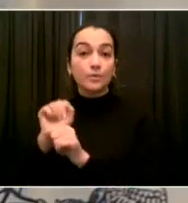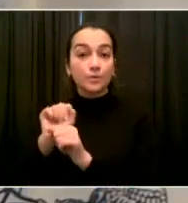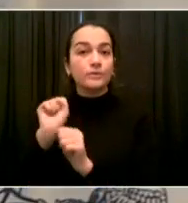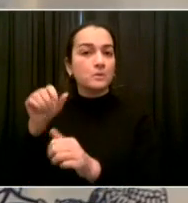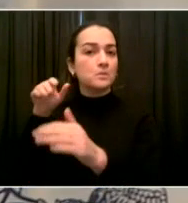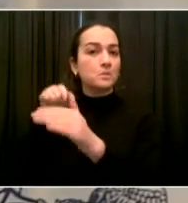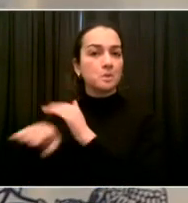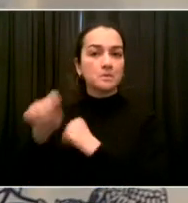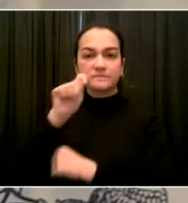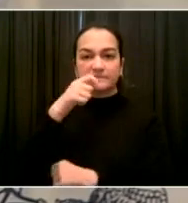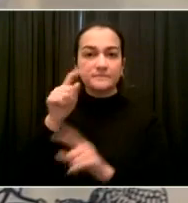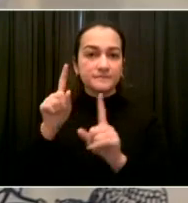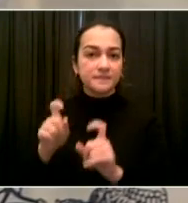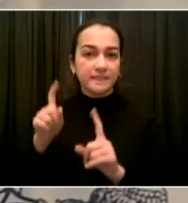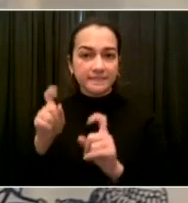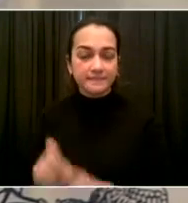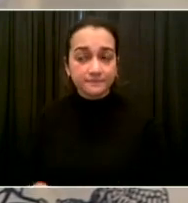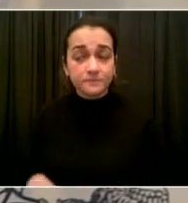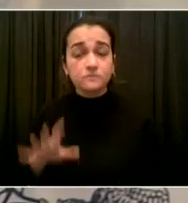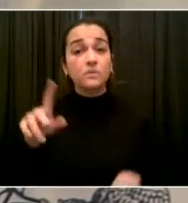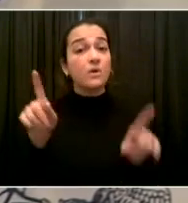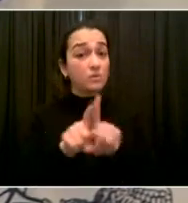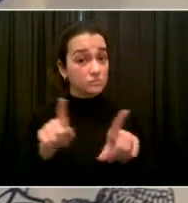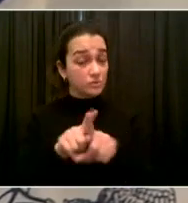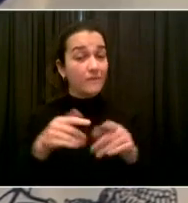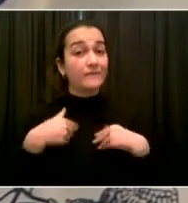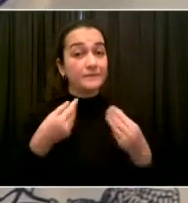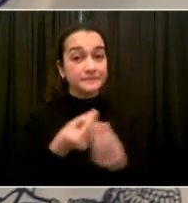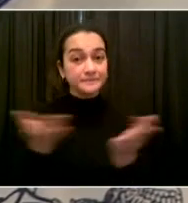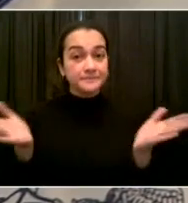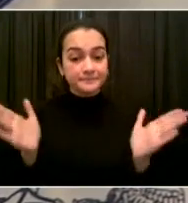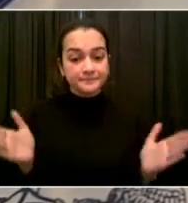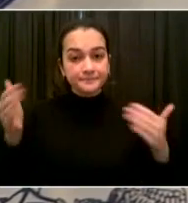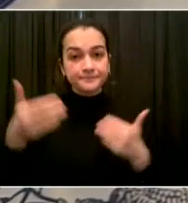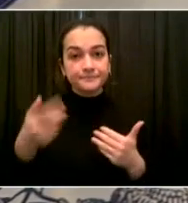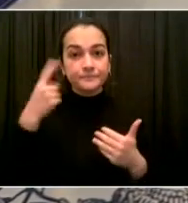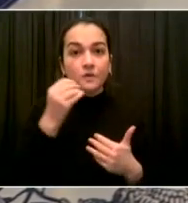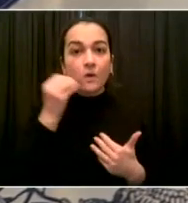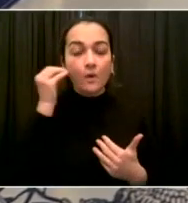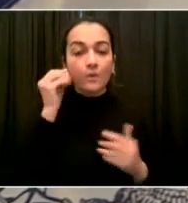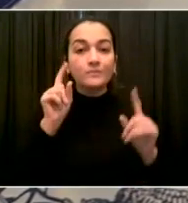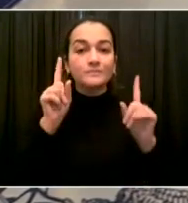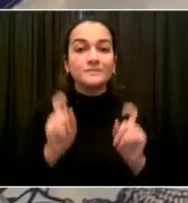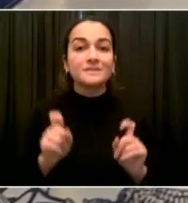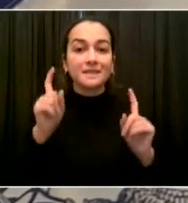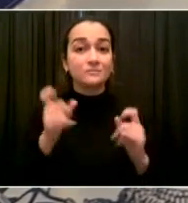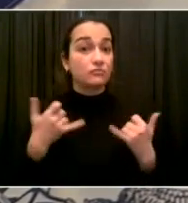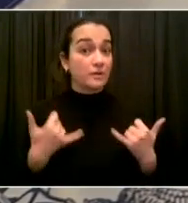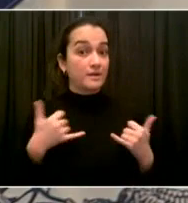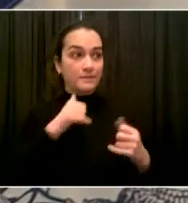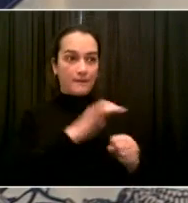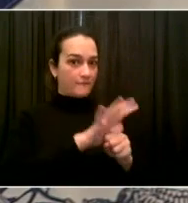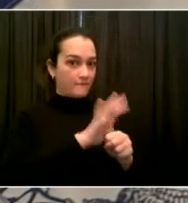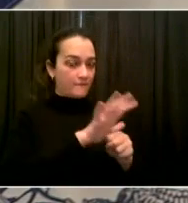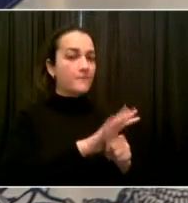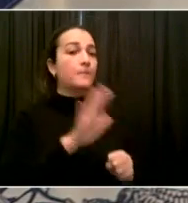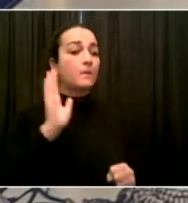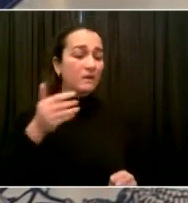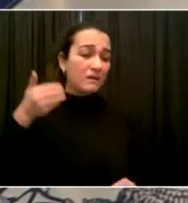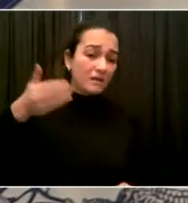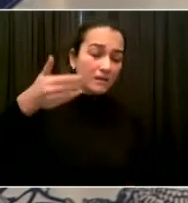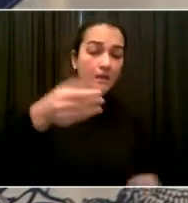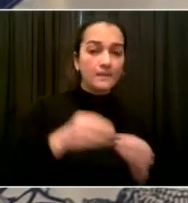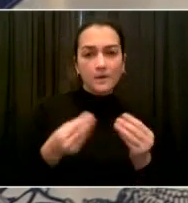But another area where we got to get a lot more supply to meet the demand we are experiencing now. We are now testing in fact,